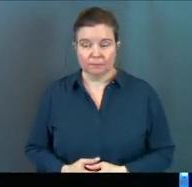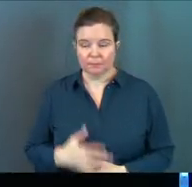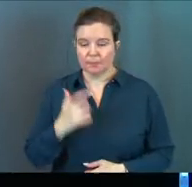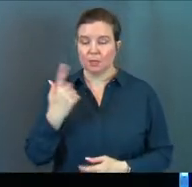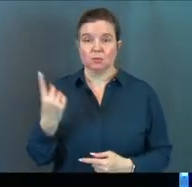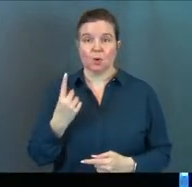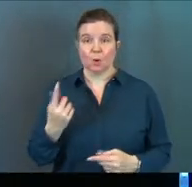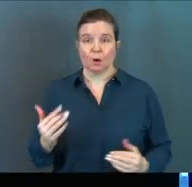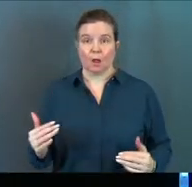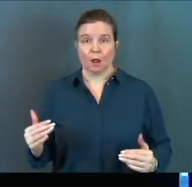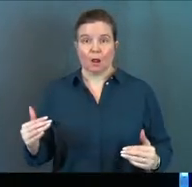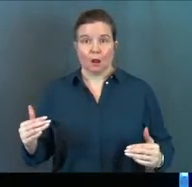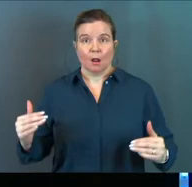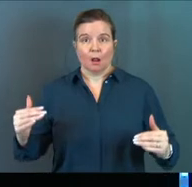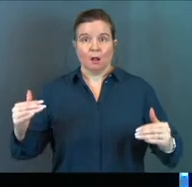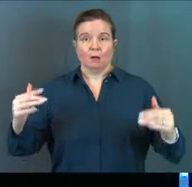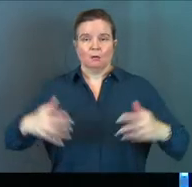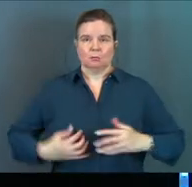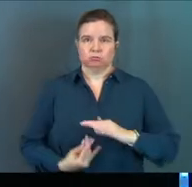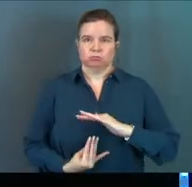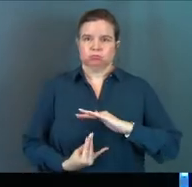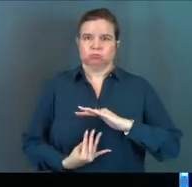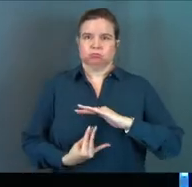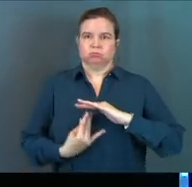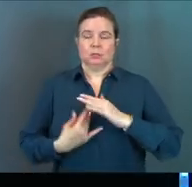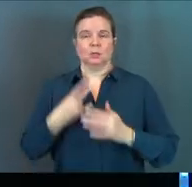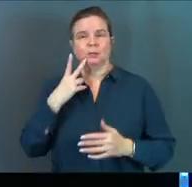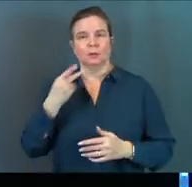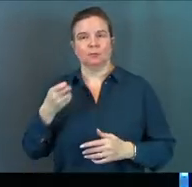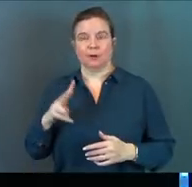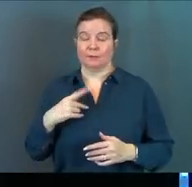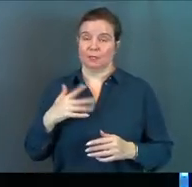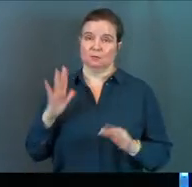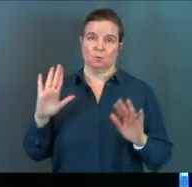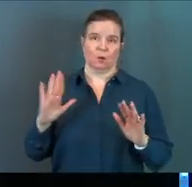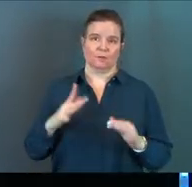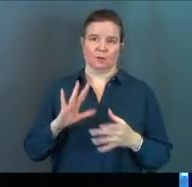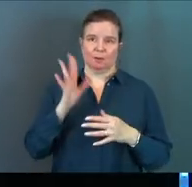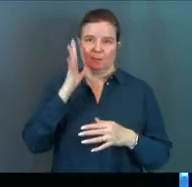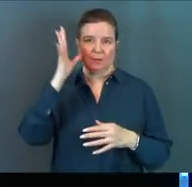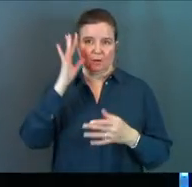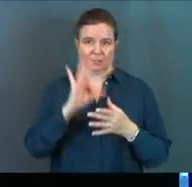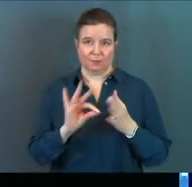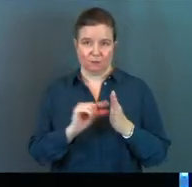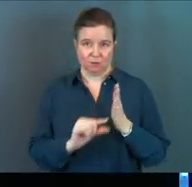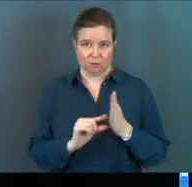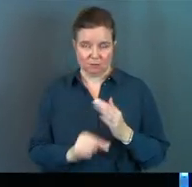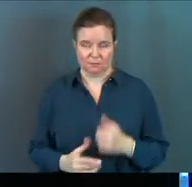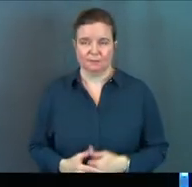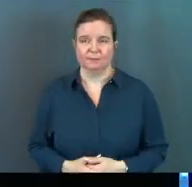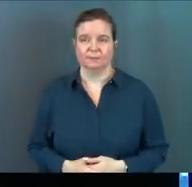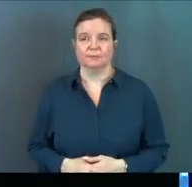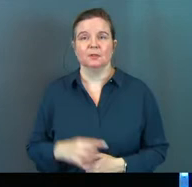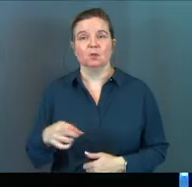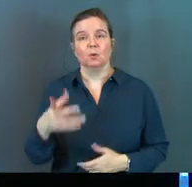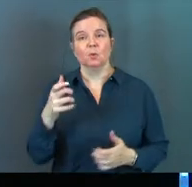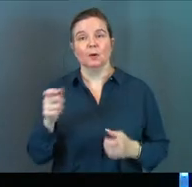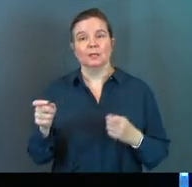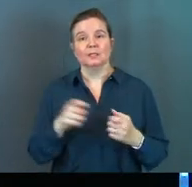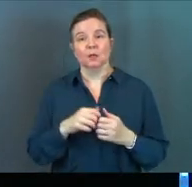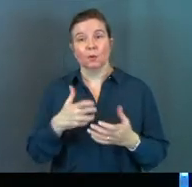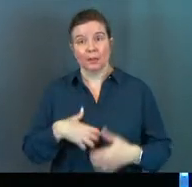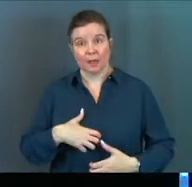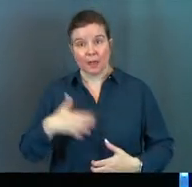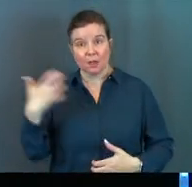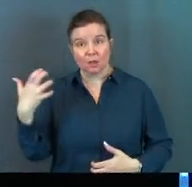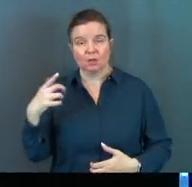Because it always does. You see what the proverb says. This is a brilliant parenting verse, by the way. It says, you want to deal with